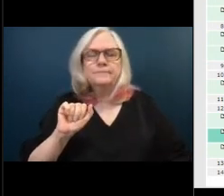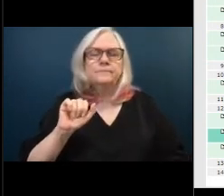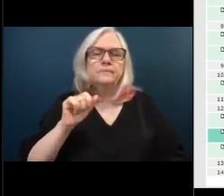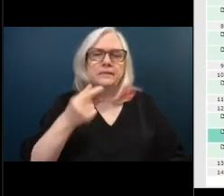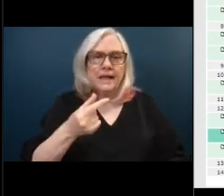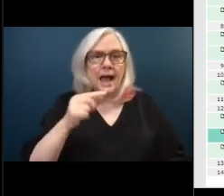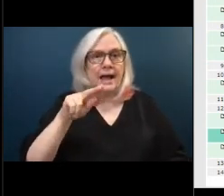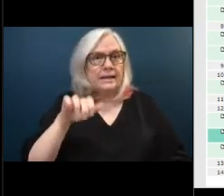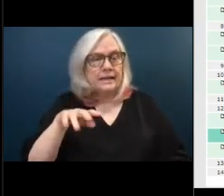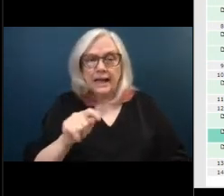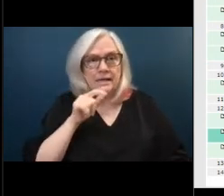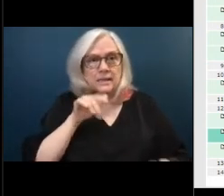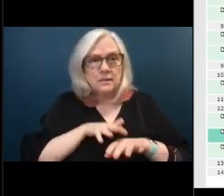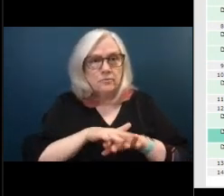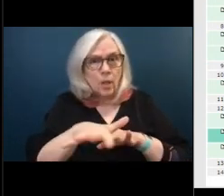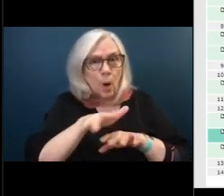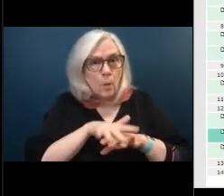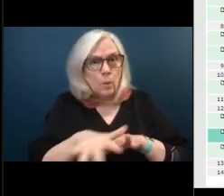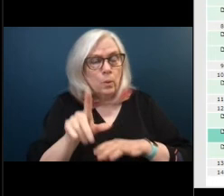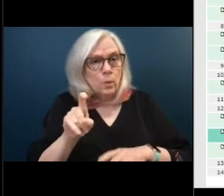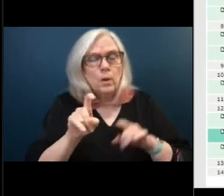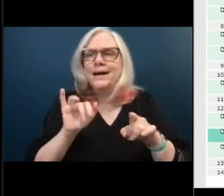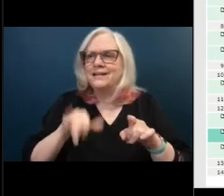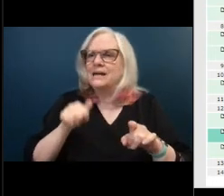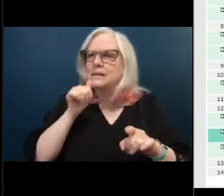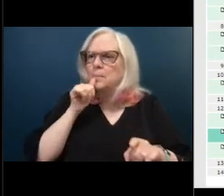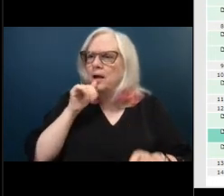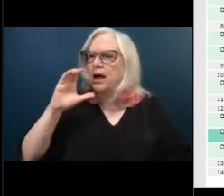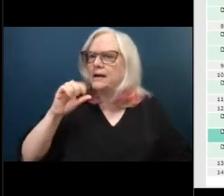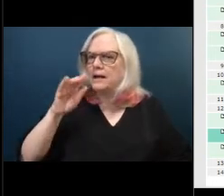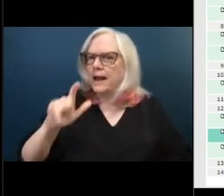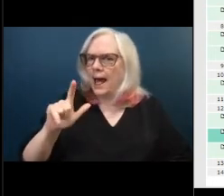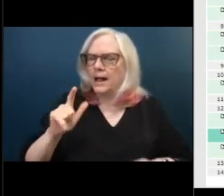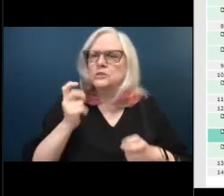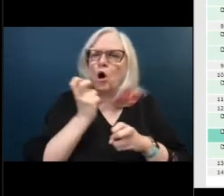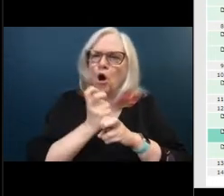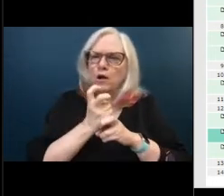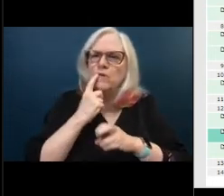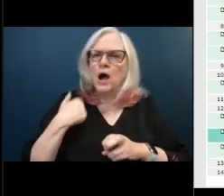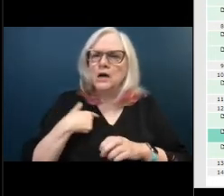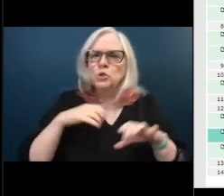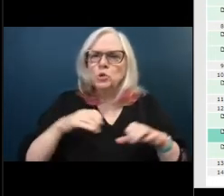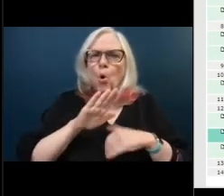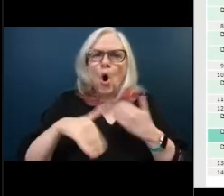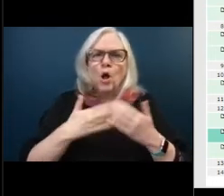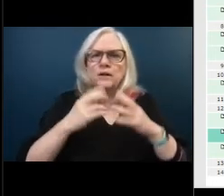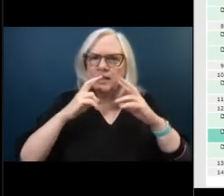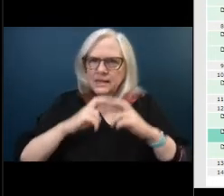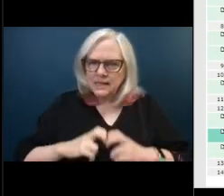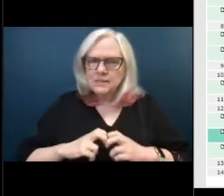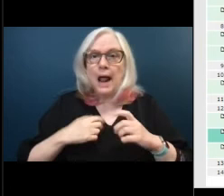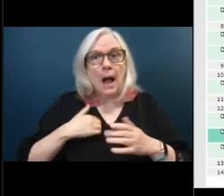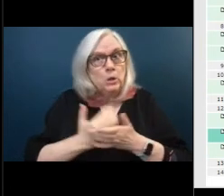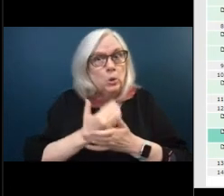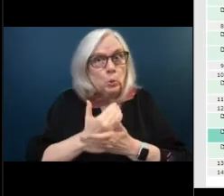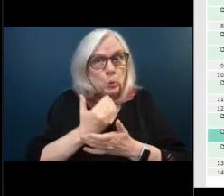because these are private canals it's hard for us to do all the assessment i i'm new so i'm going to go back and look at that a